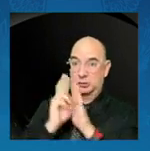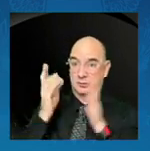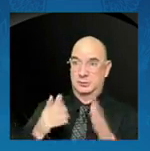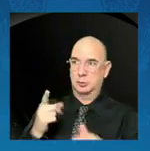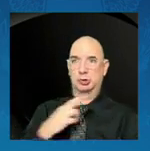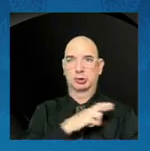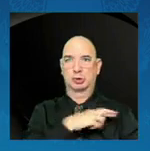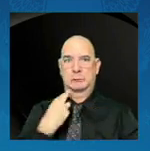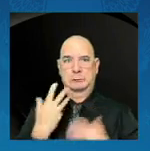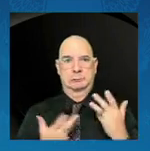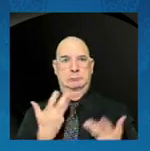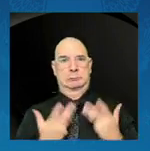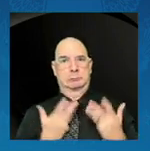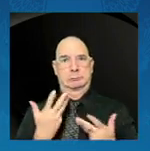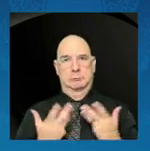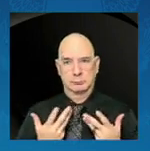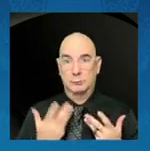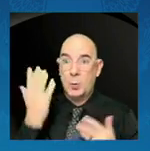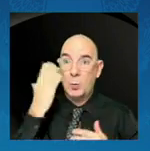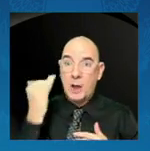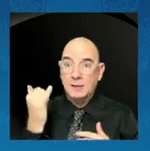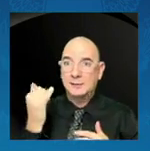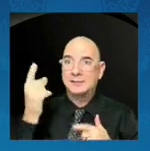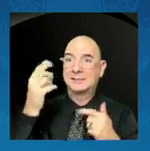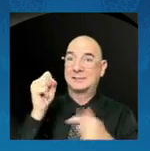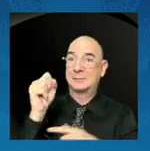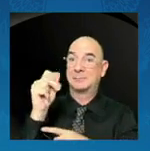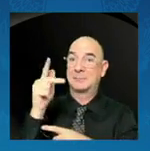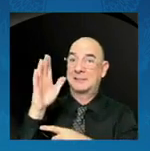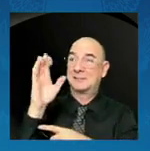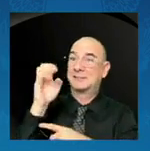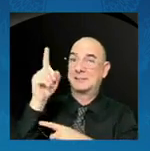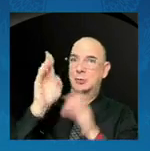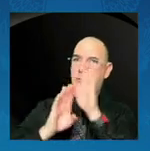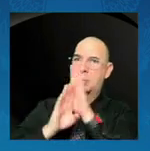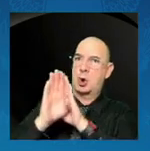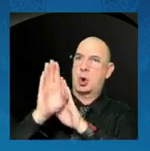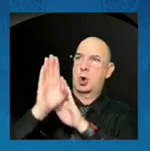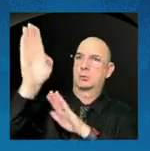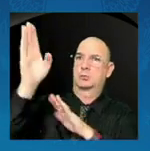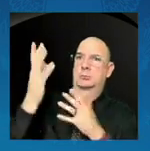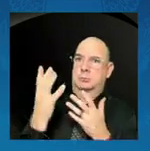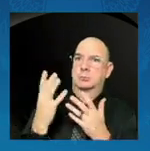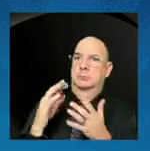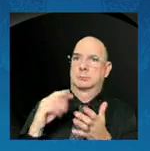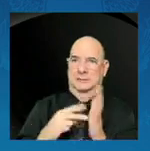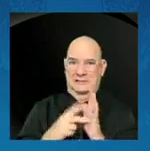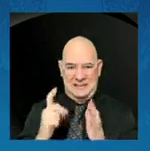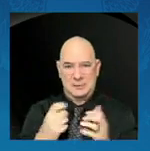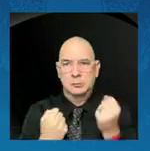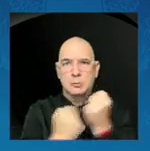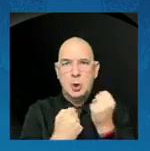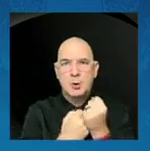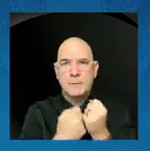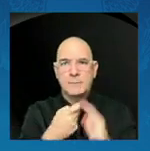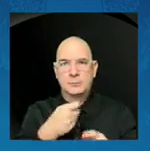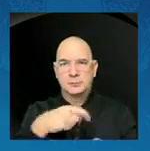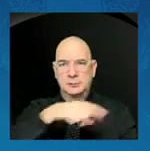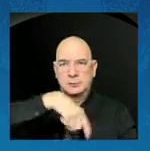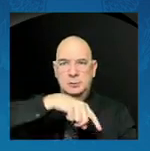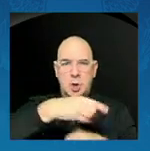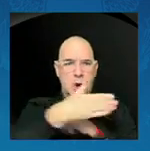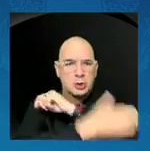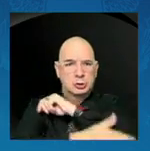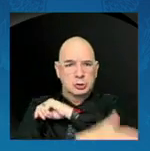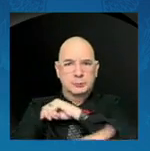Reaffirm. Yes. The rights. Of all nations. And we must demand. Responsibility.